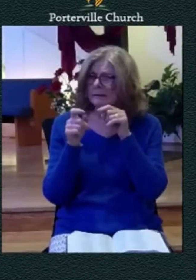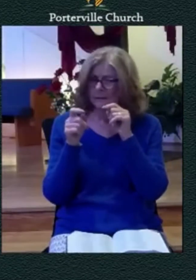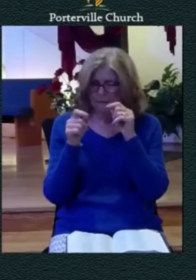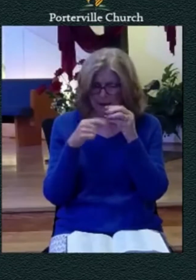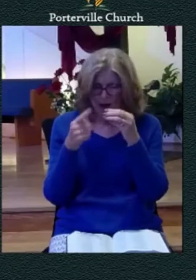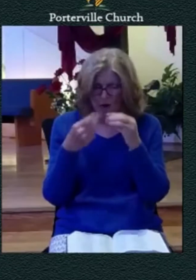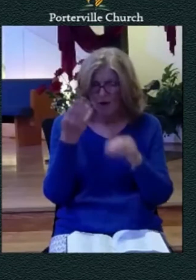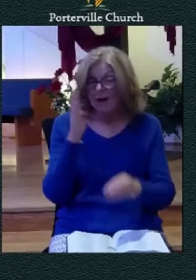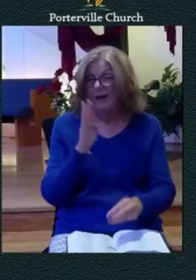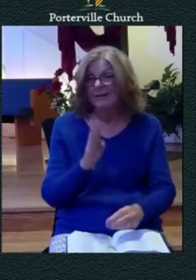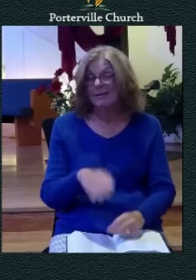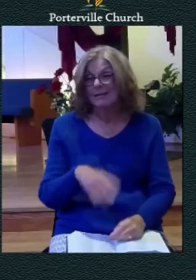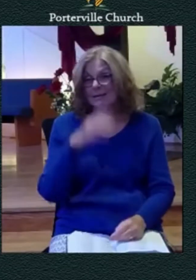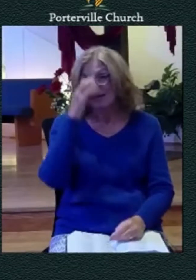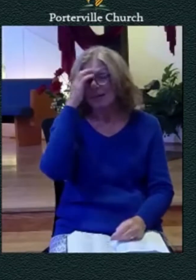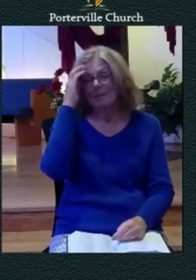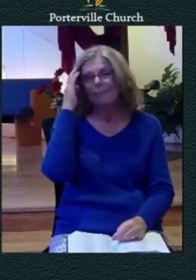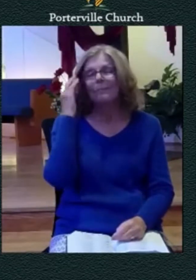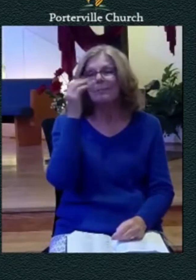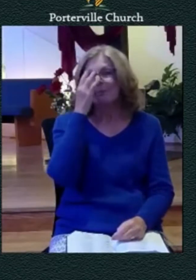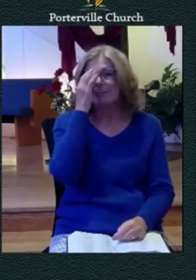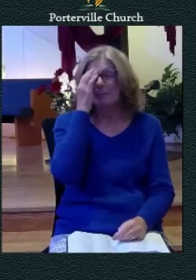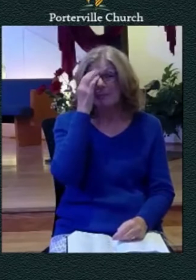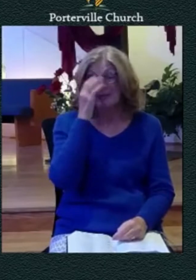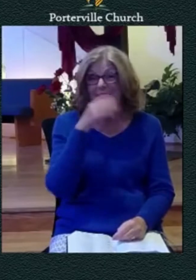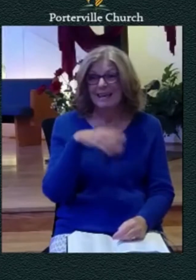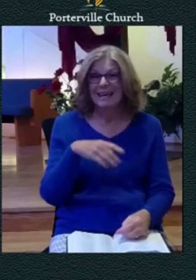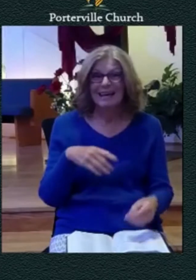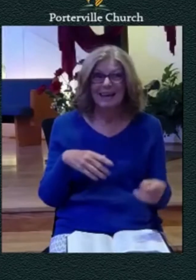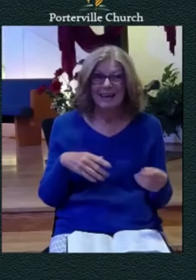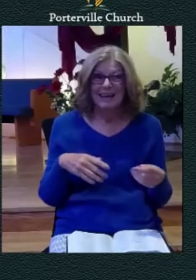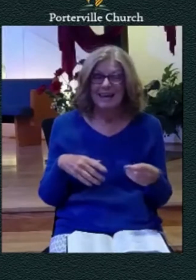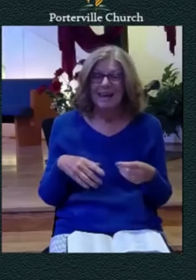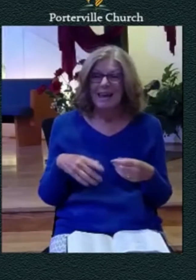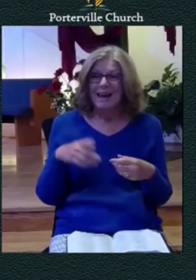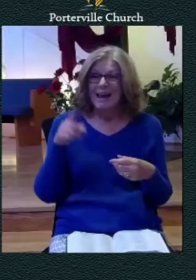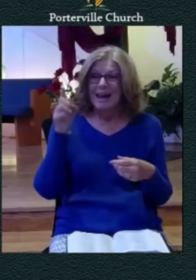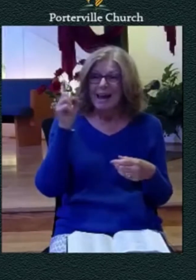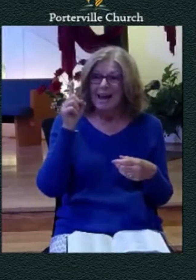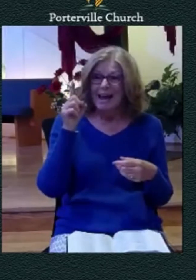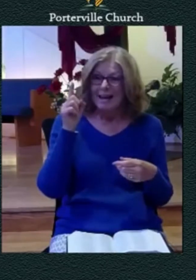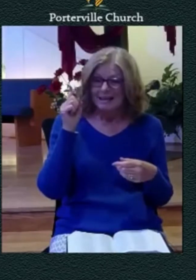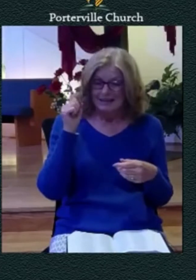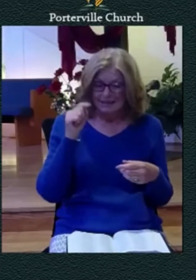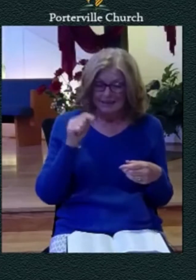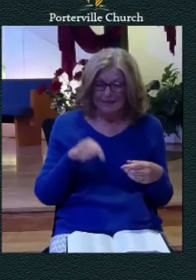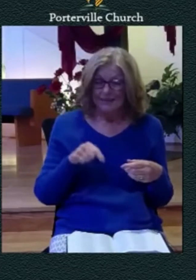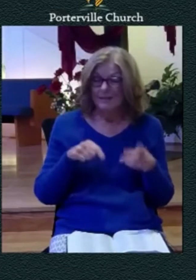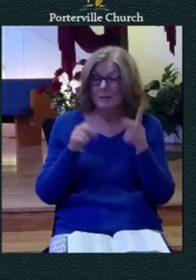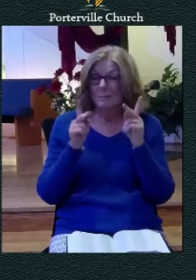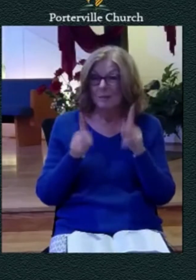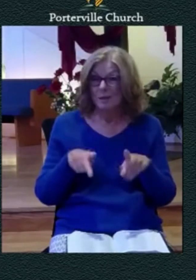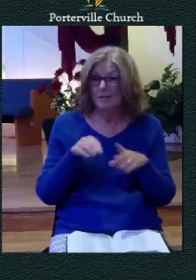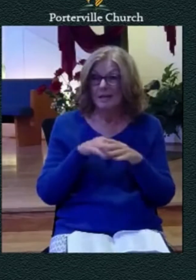him they've they've forcibly pushed themselves up on him as he wrestled with his distress